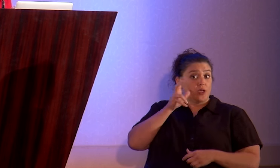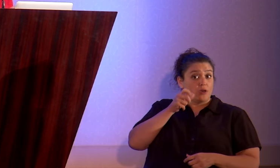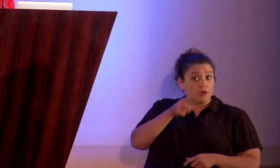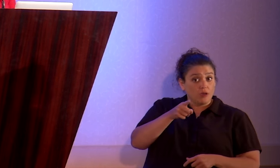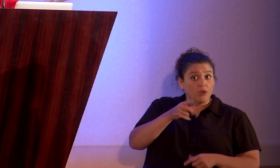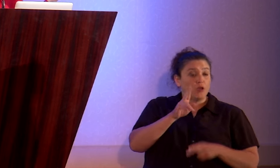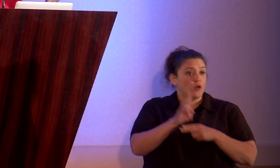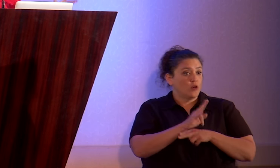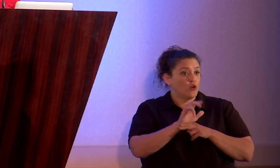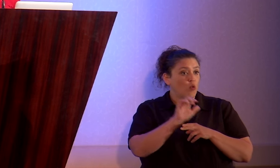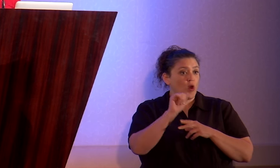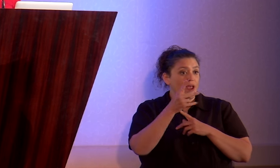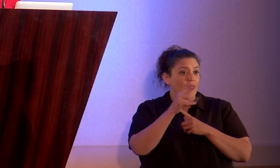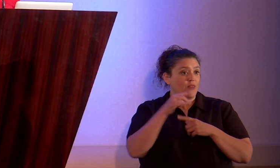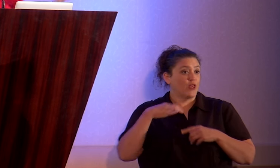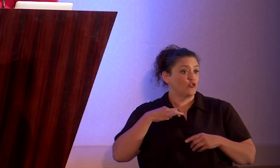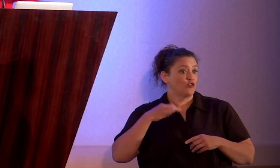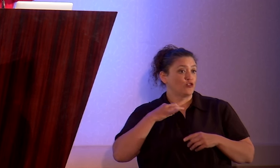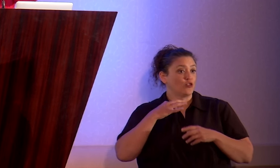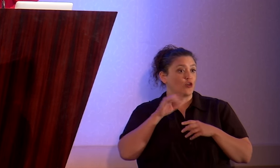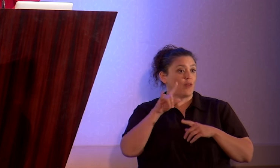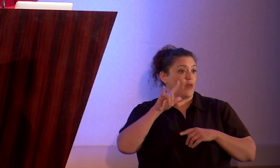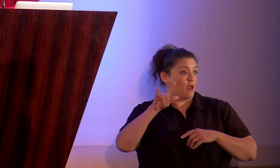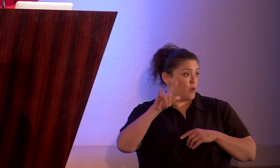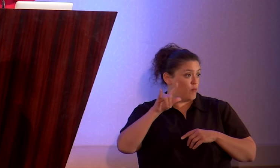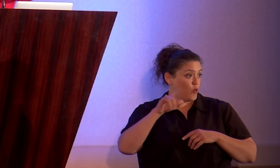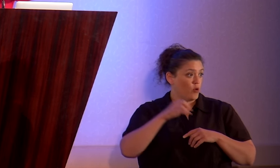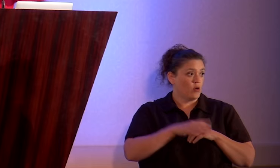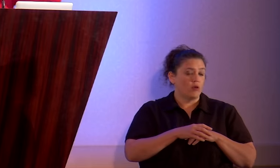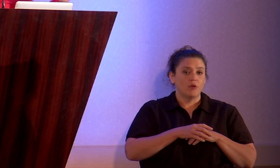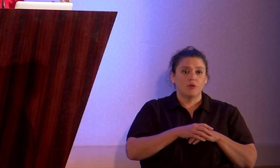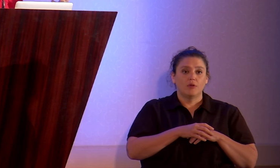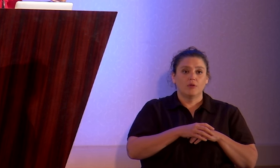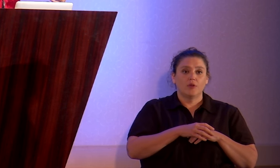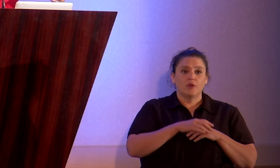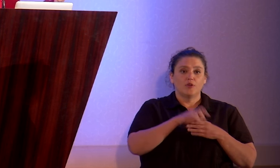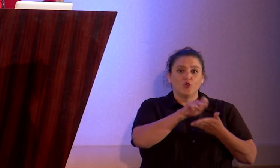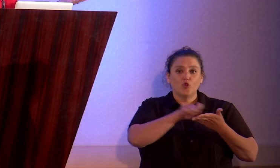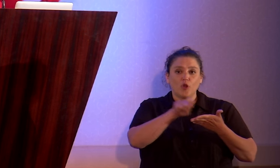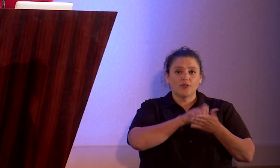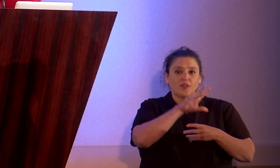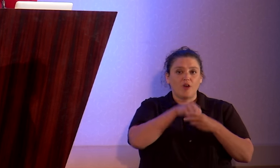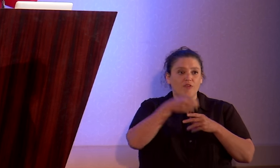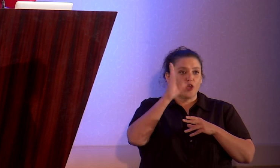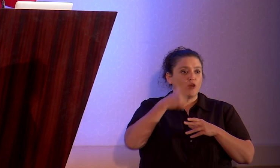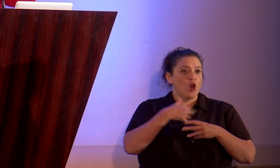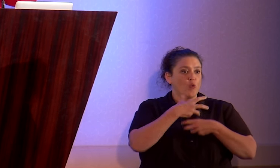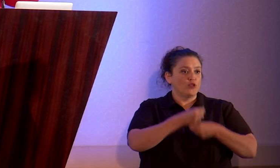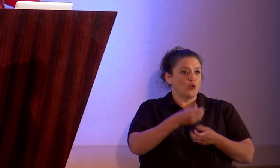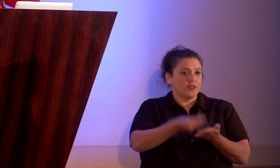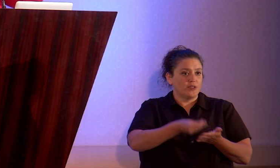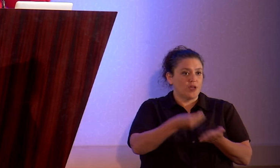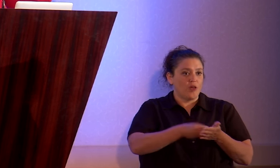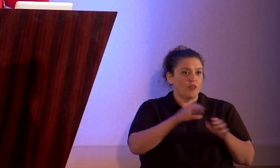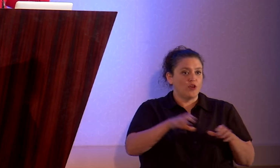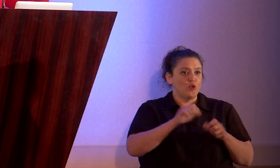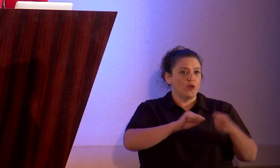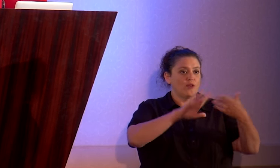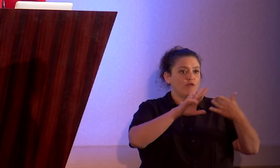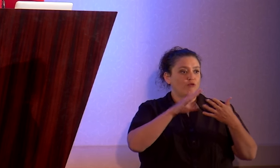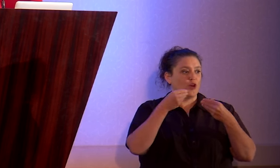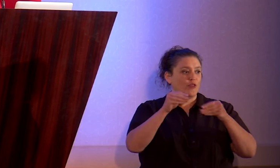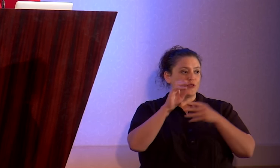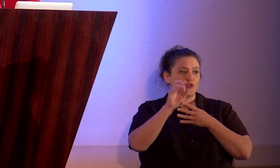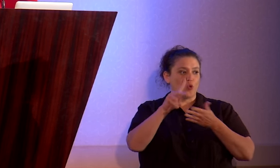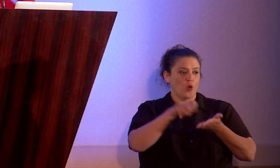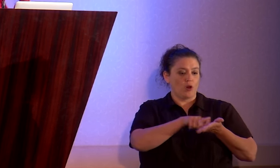an atheist t-shirt to the airport? Do you cross In God We Trust off the money? And if you do, do you do it right there in front of the store clerk or do you wait